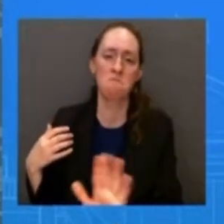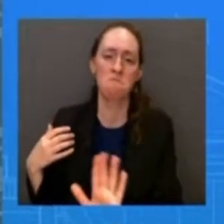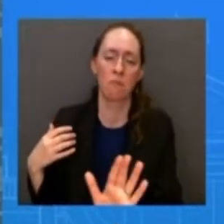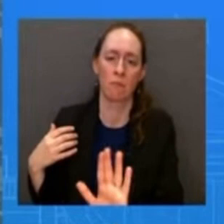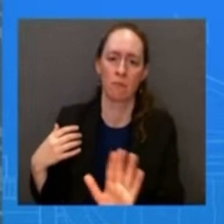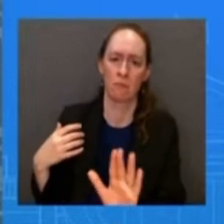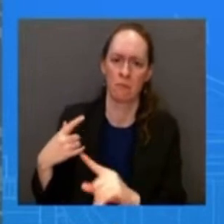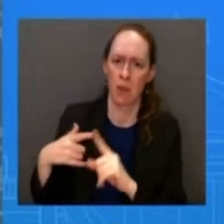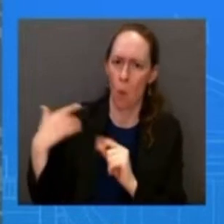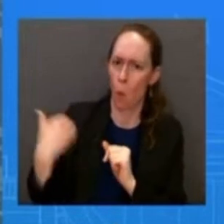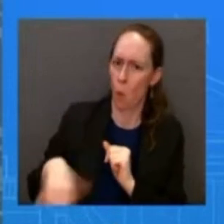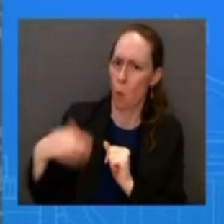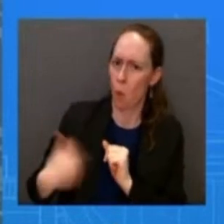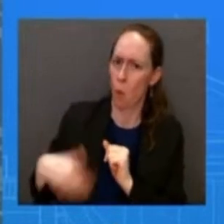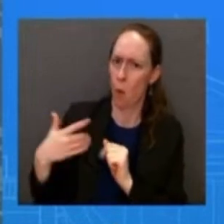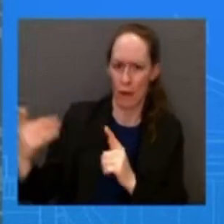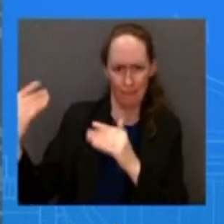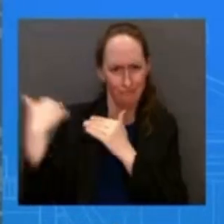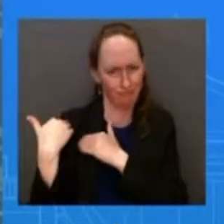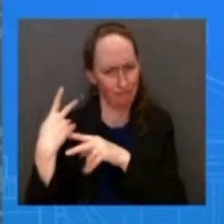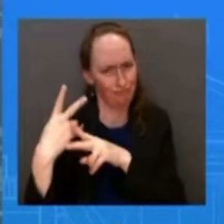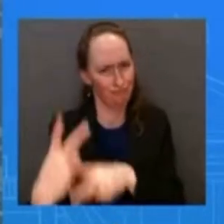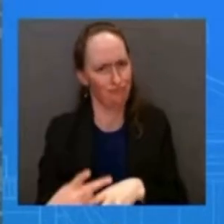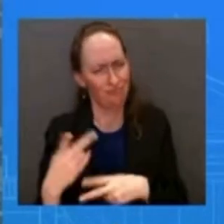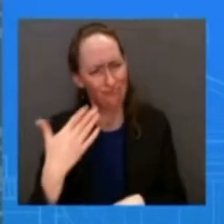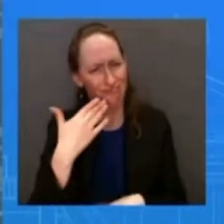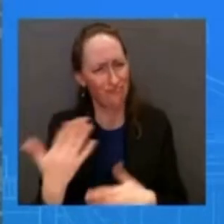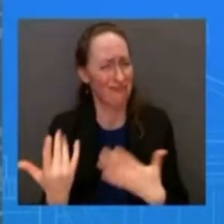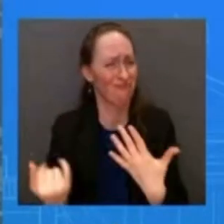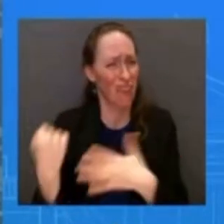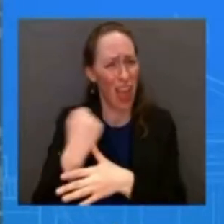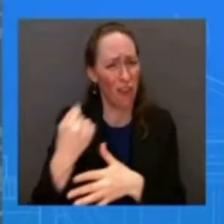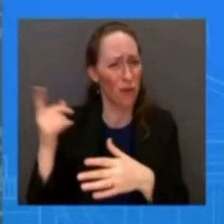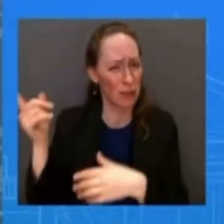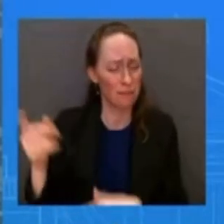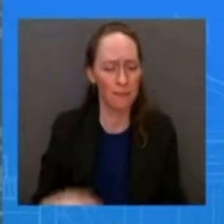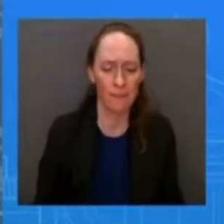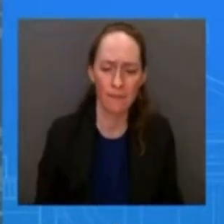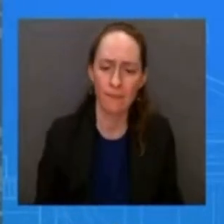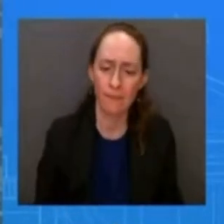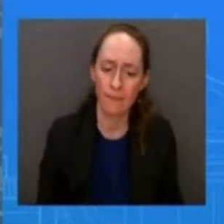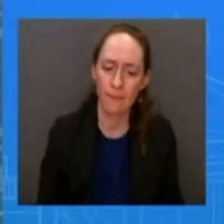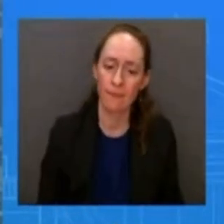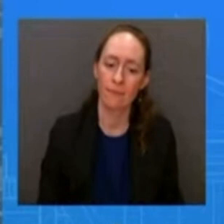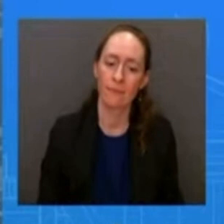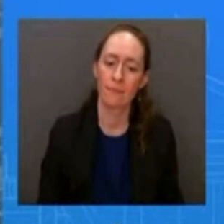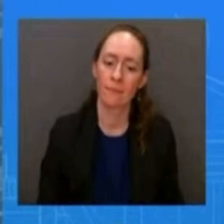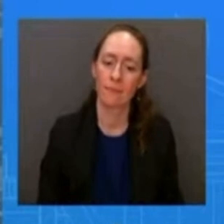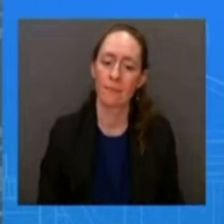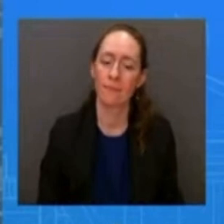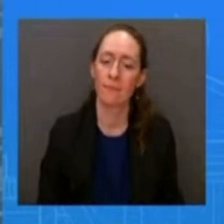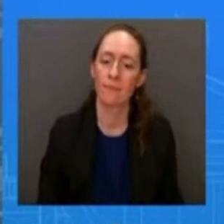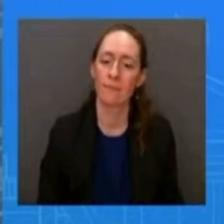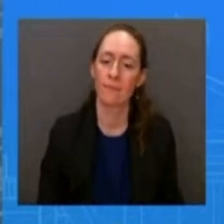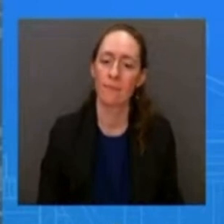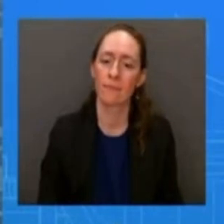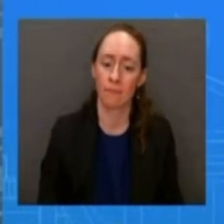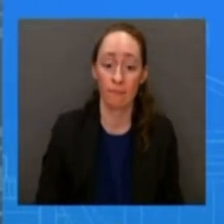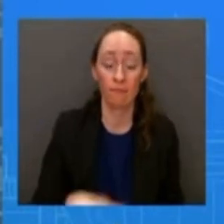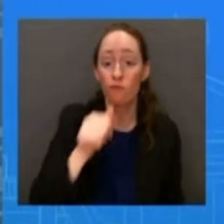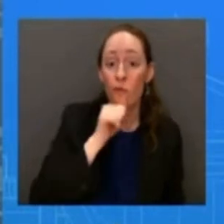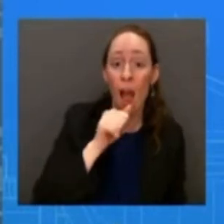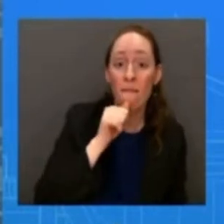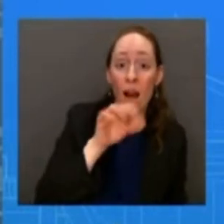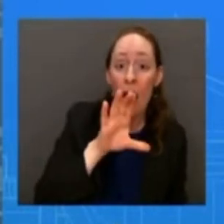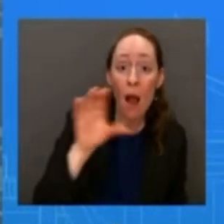kareen um happy valentine's day happy valentine's have any private companies or research institutes contacted the u.s government